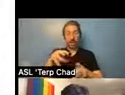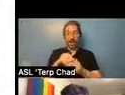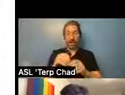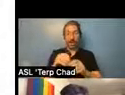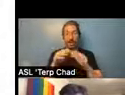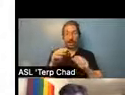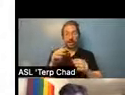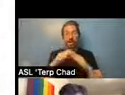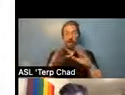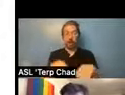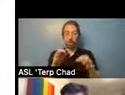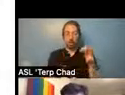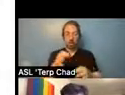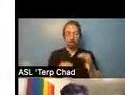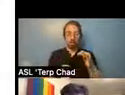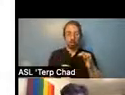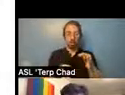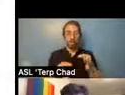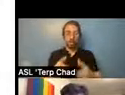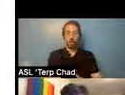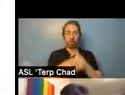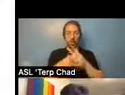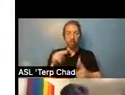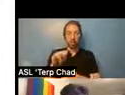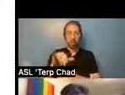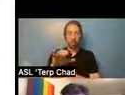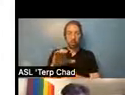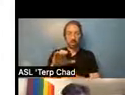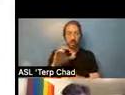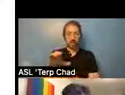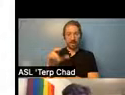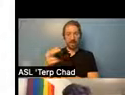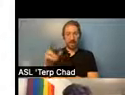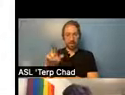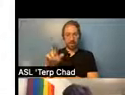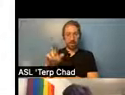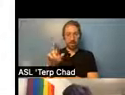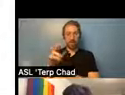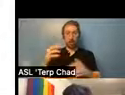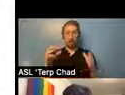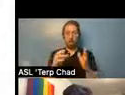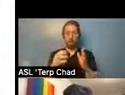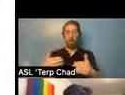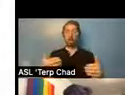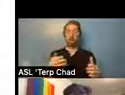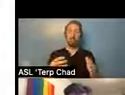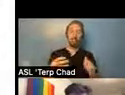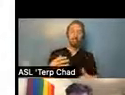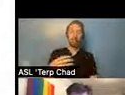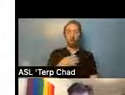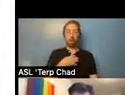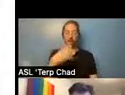roommates, initiate a reasonable accommodation request if applicable or request a provider mediation or